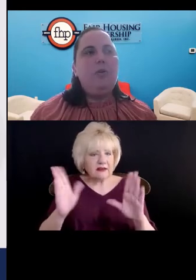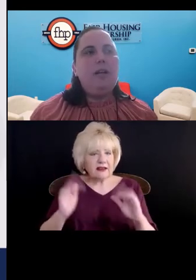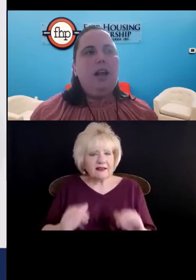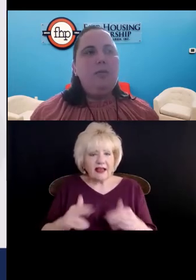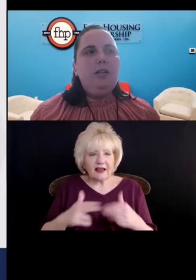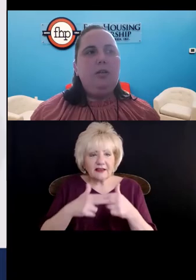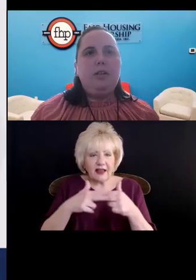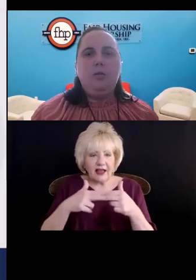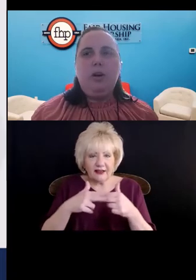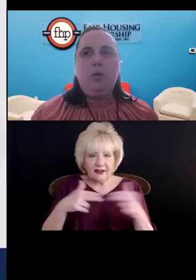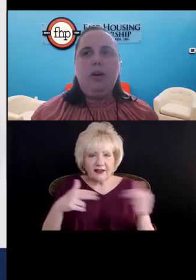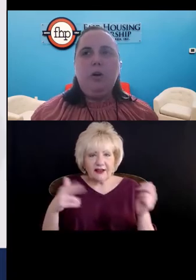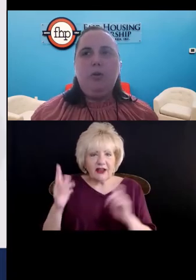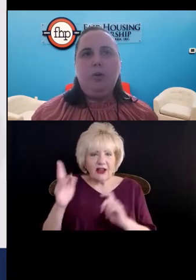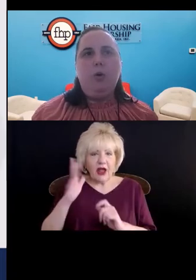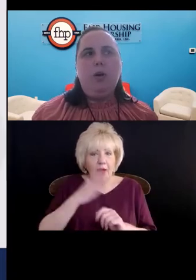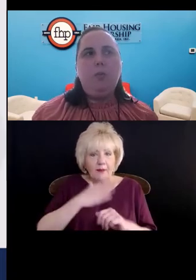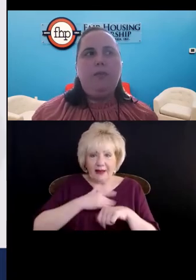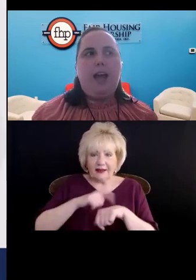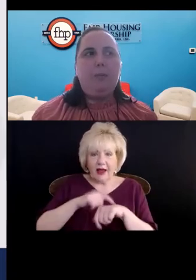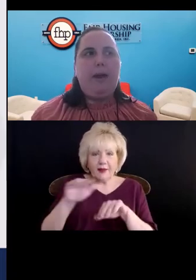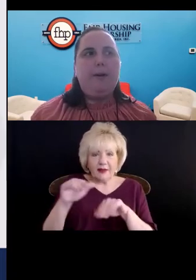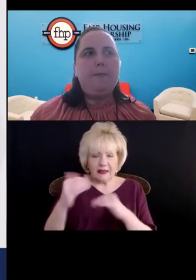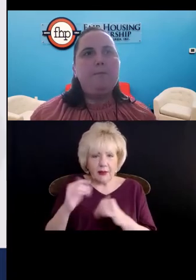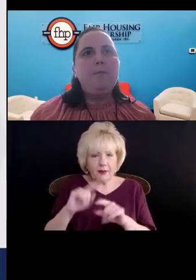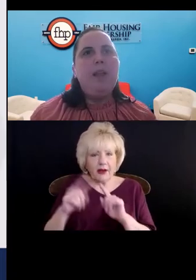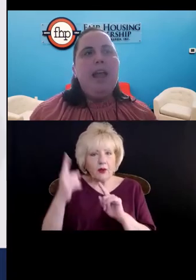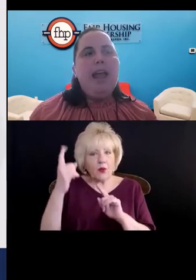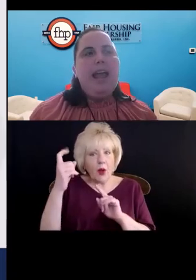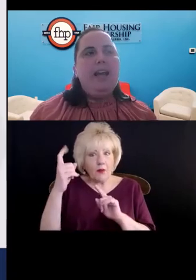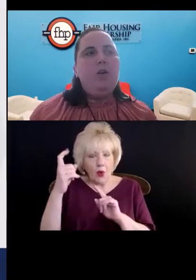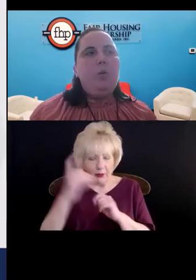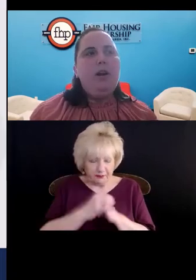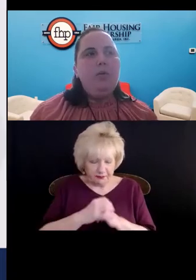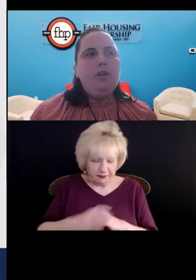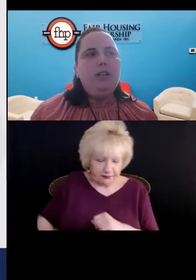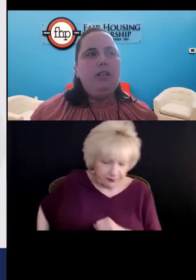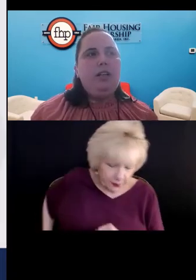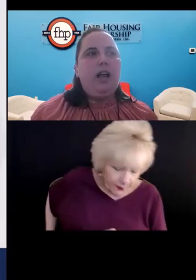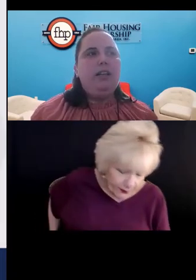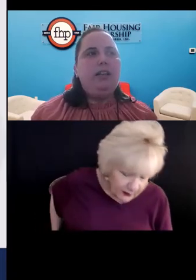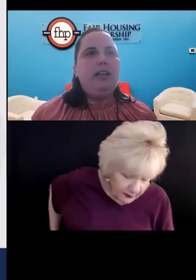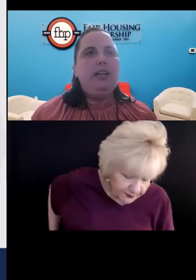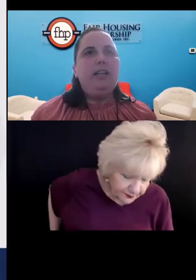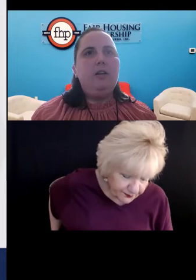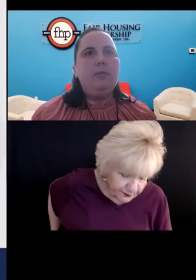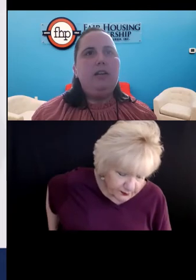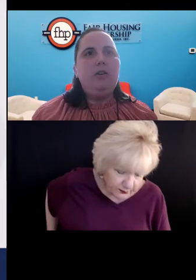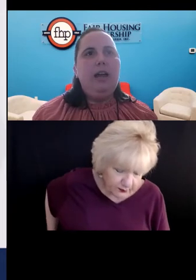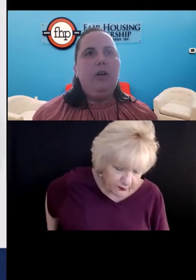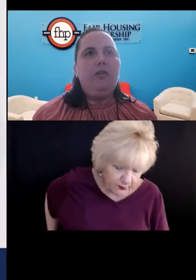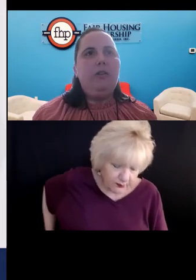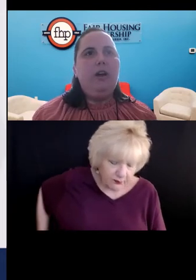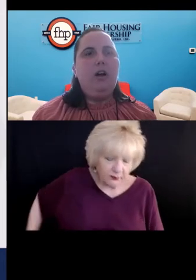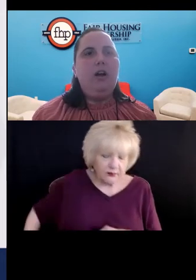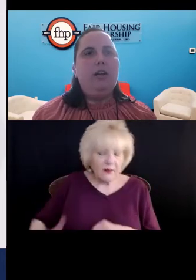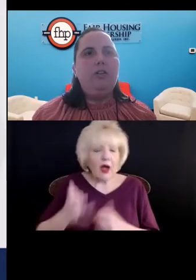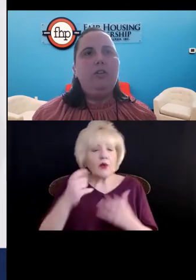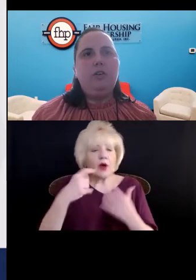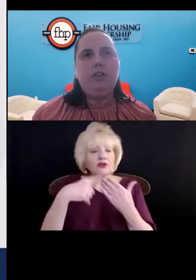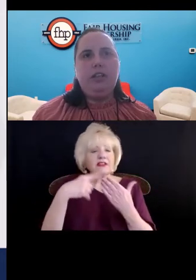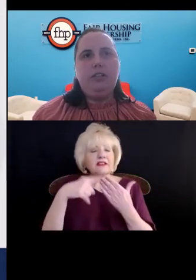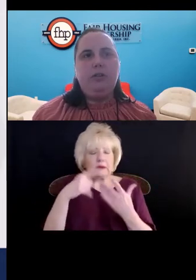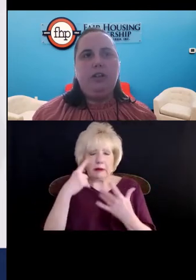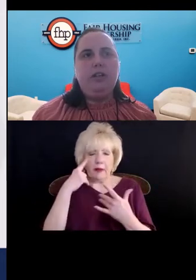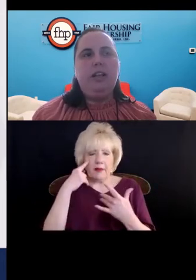So my time is limited, but I want to go through one more backpack. And what I want to discuss is the mental health on